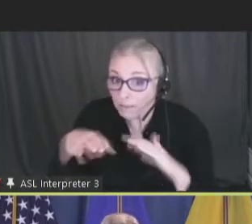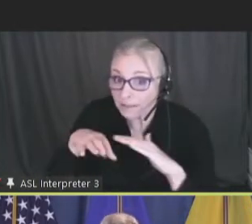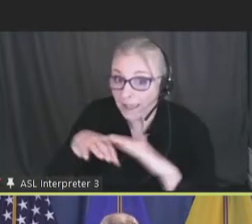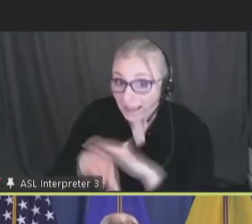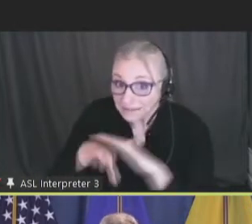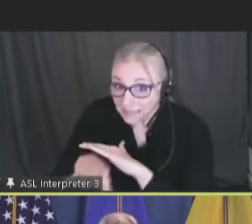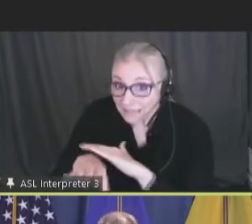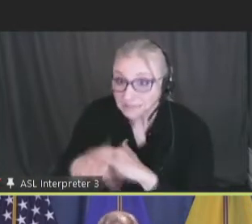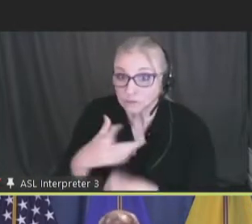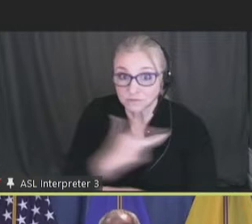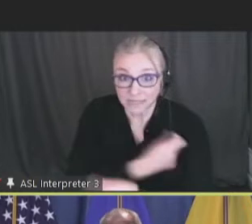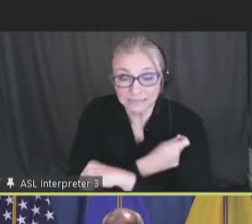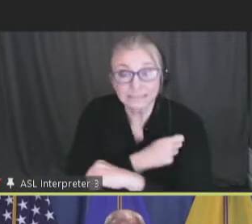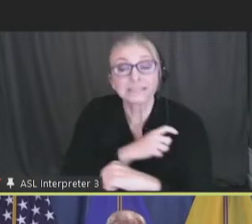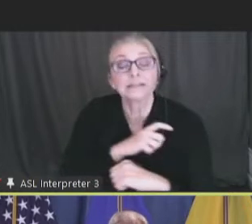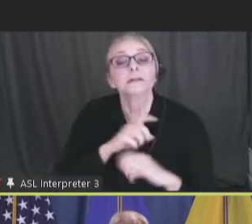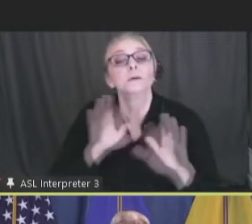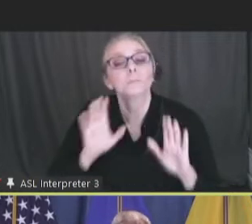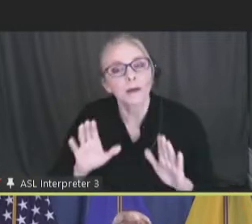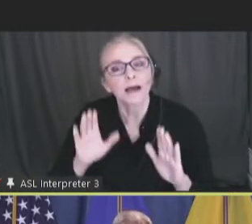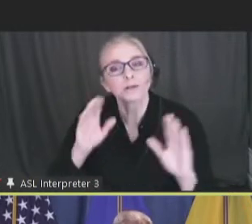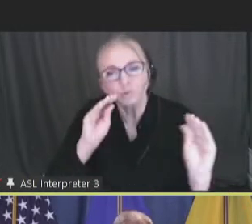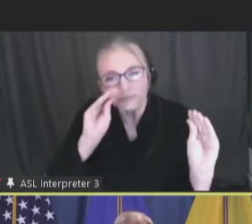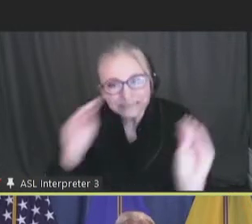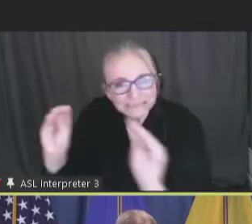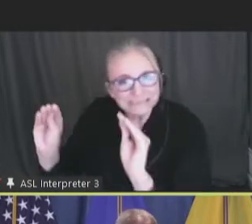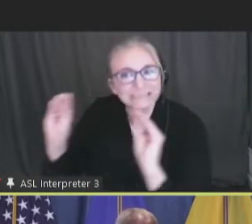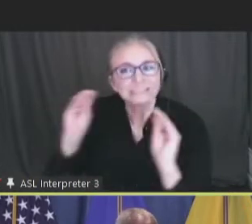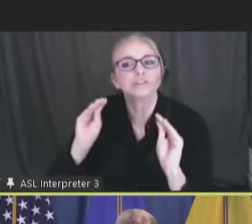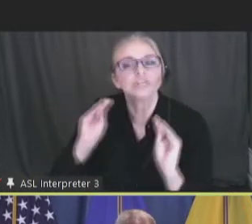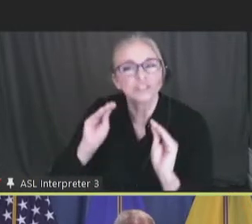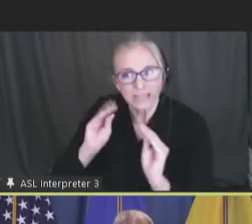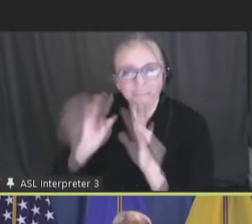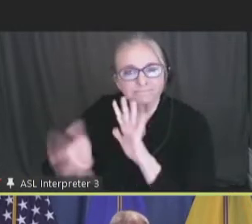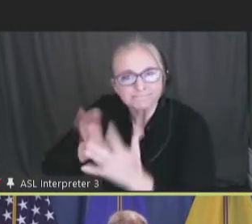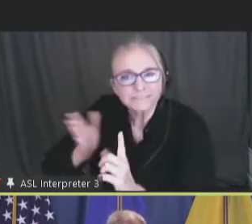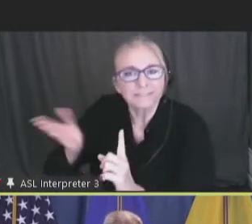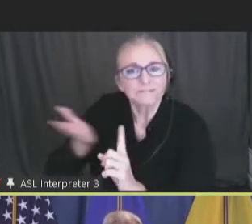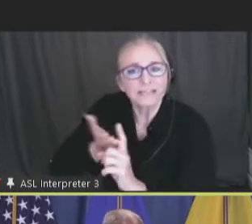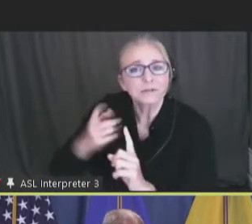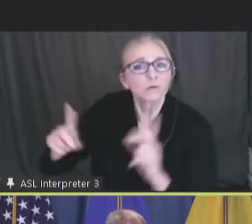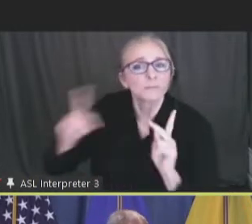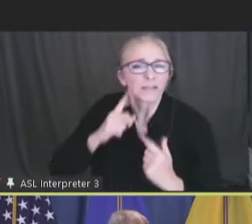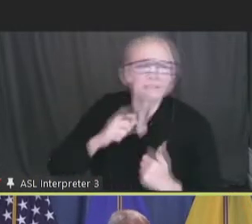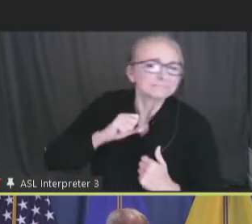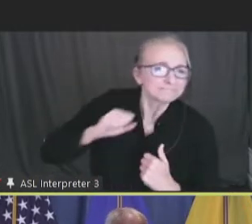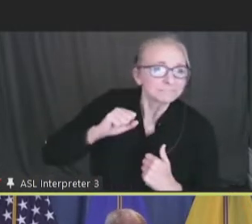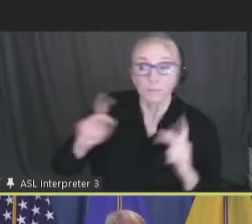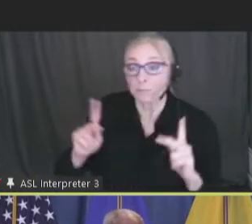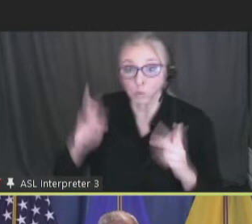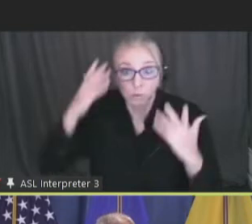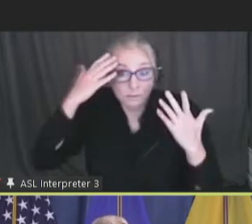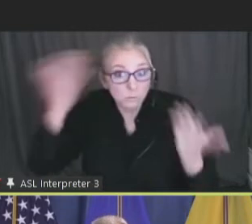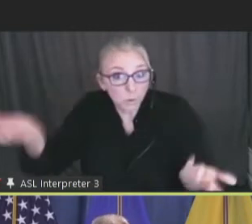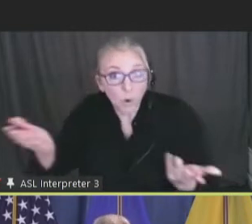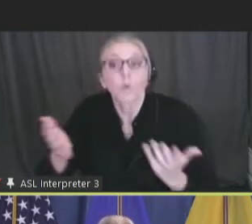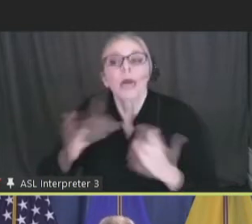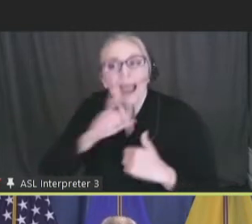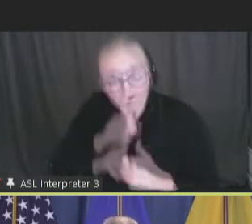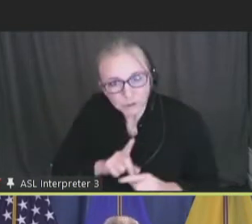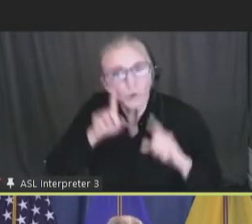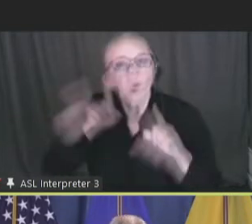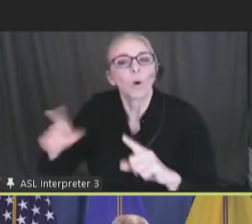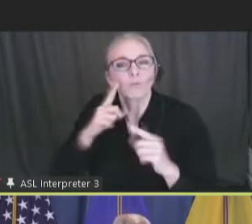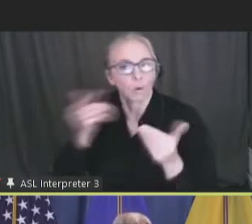vaccines, but to educate and convince the hesitant and the uninformed to actually go get their